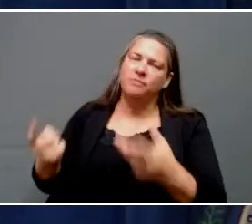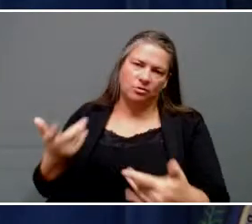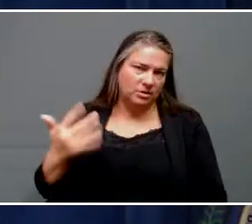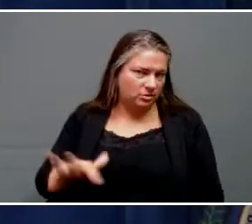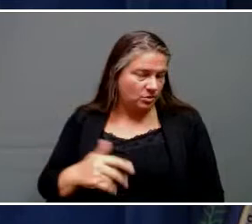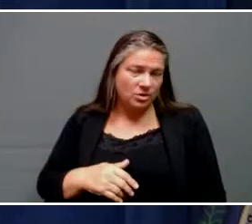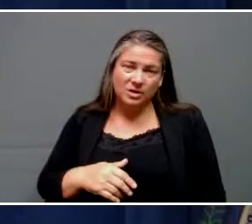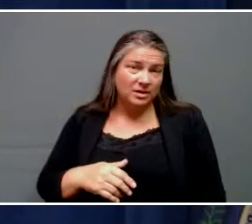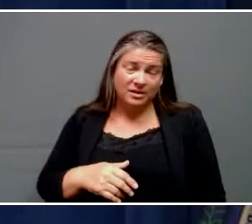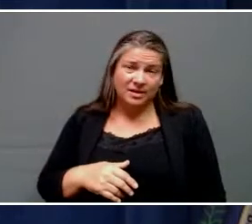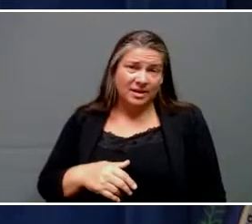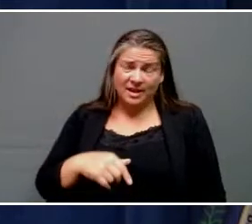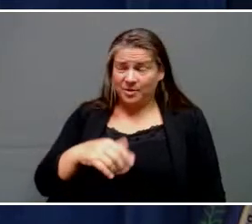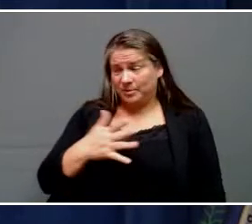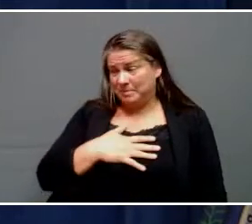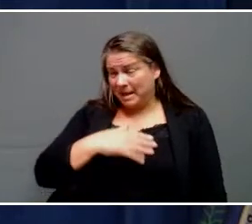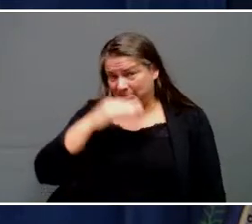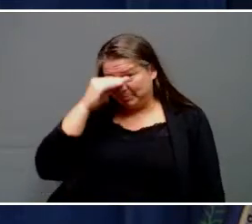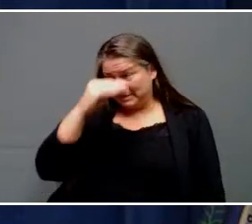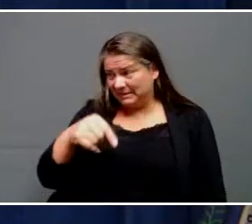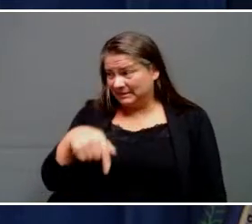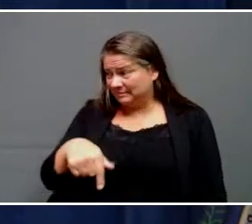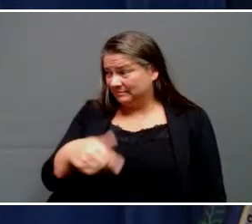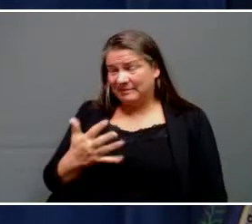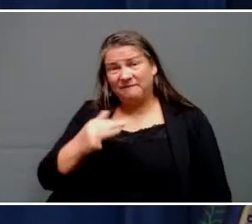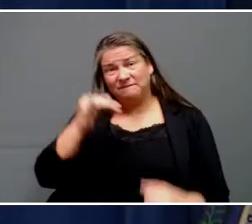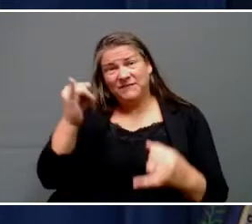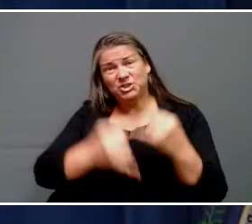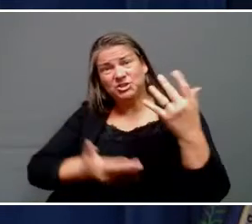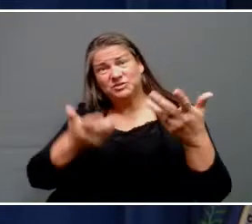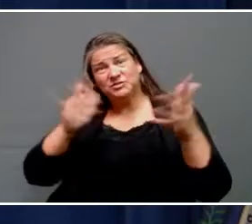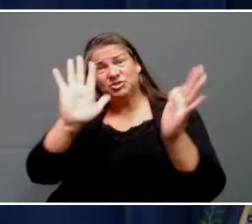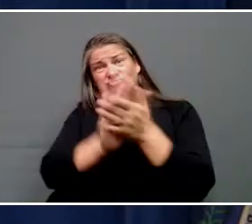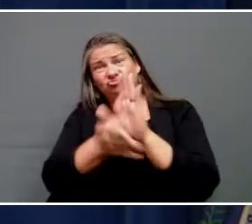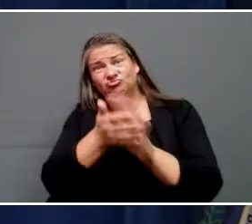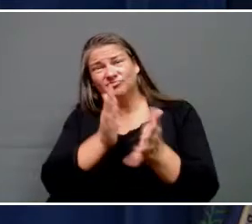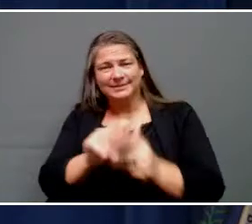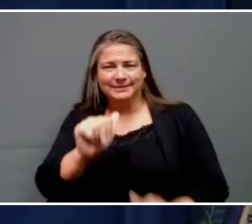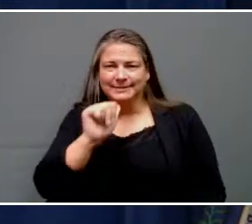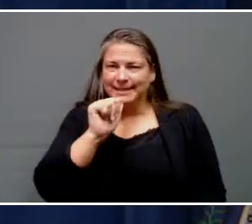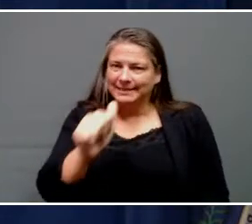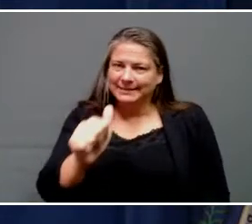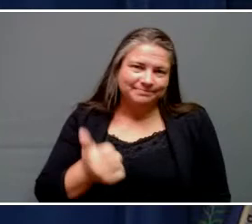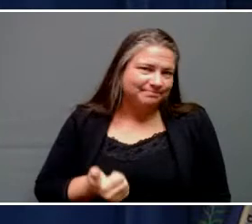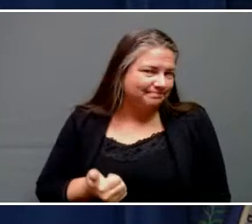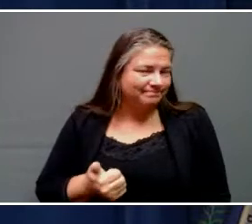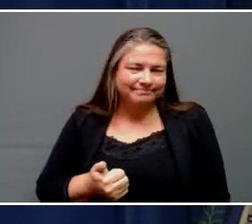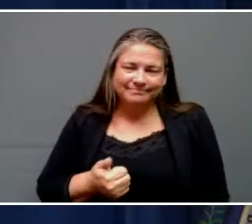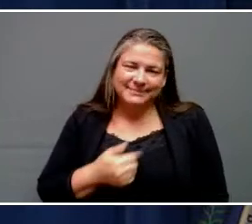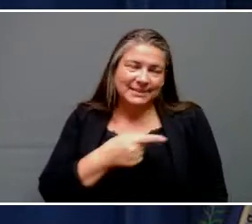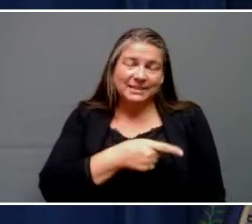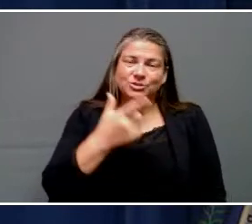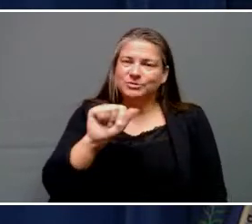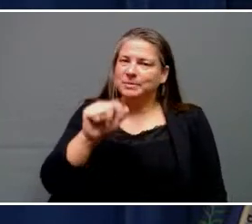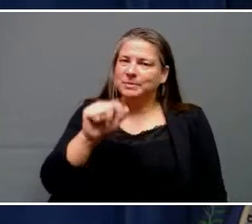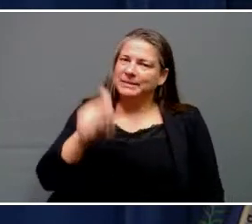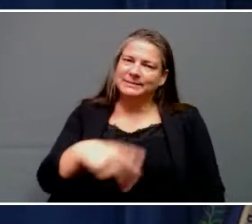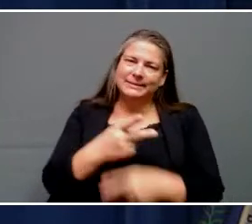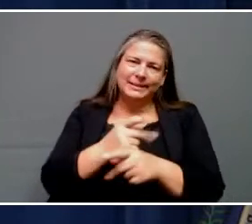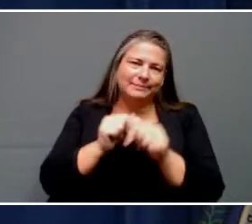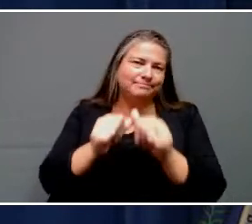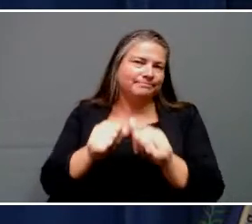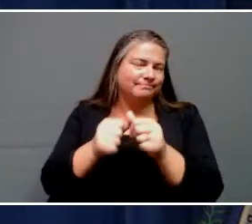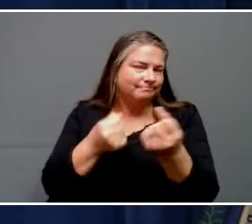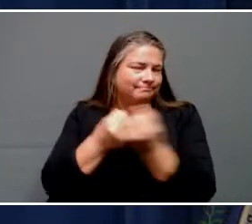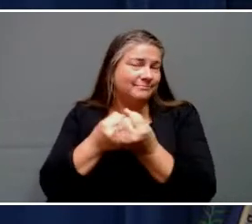at least in my opinion, the final action by the General Assembly to help in that rebuilding. And remember, we're looking at years,